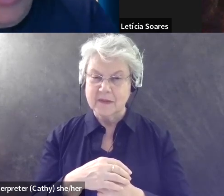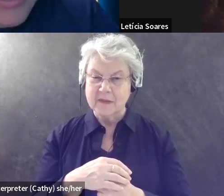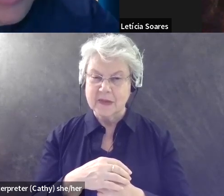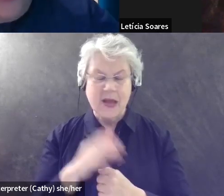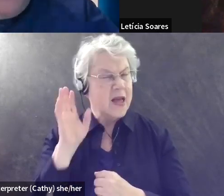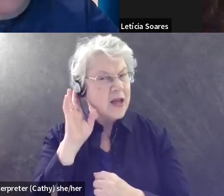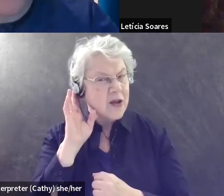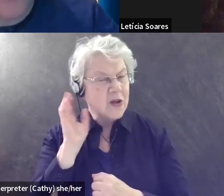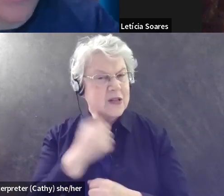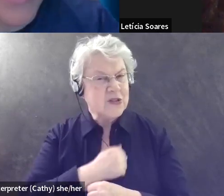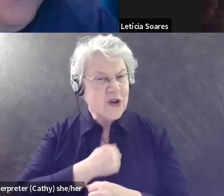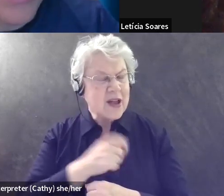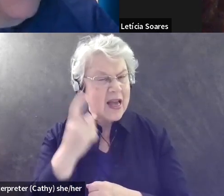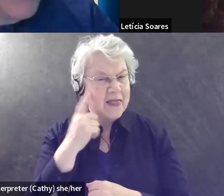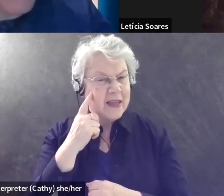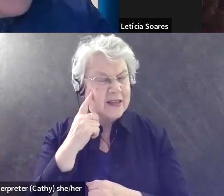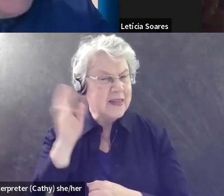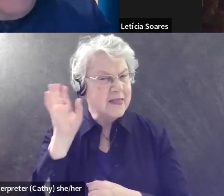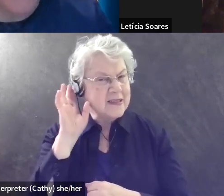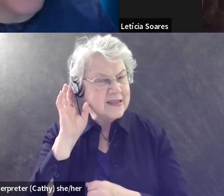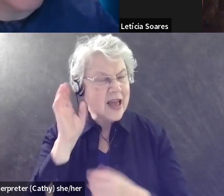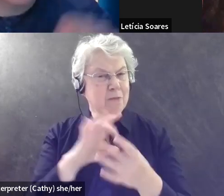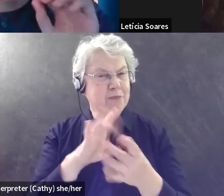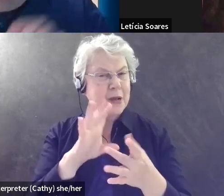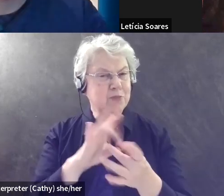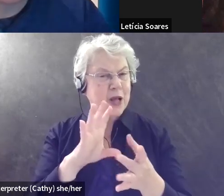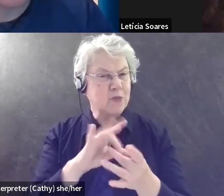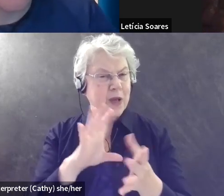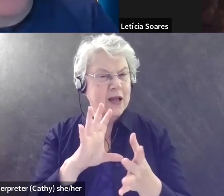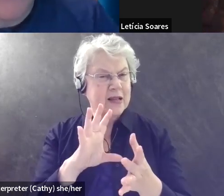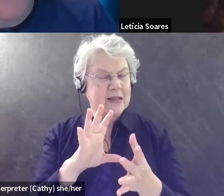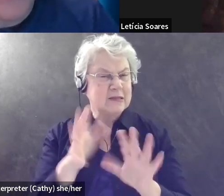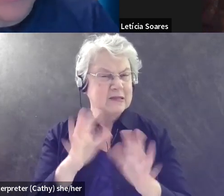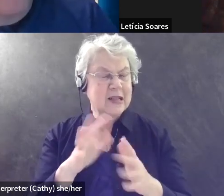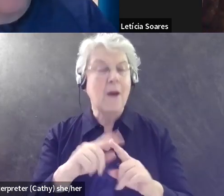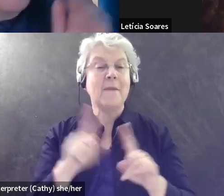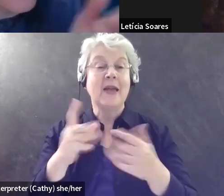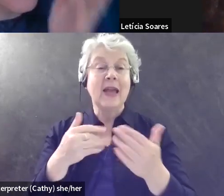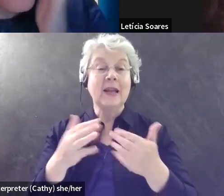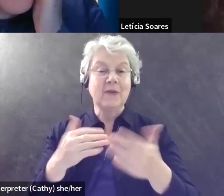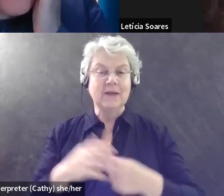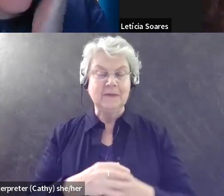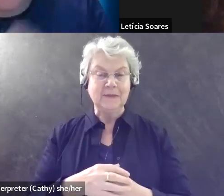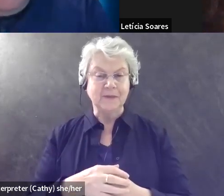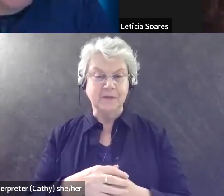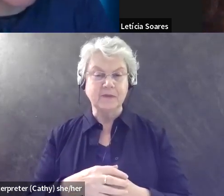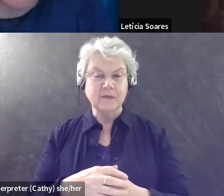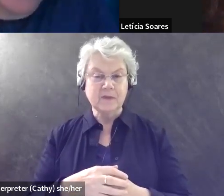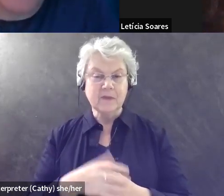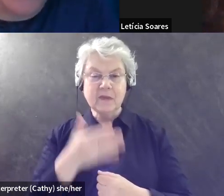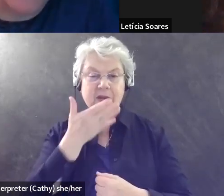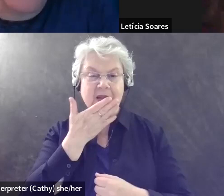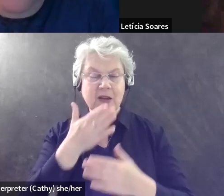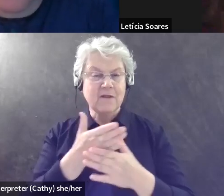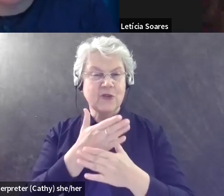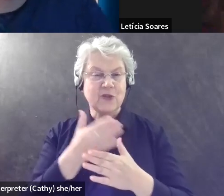Sorry. I, I don't, I think my, um, maybe my internet or got a little funky there, but, but, um, no, no. Thank you for sharing that